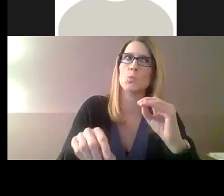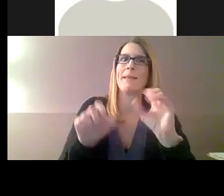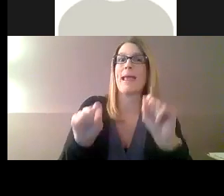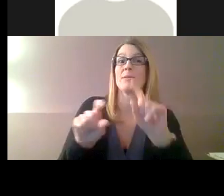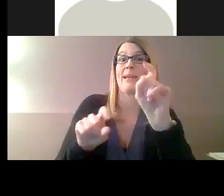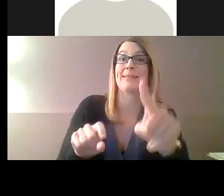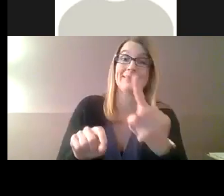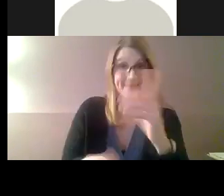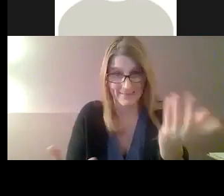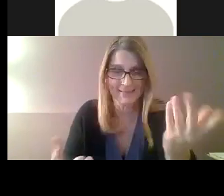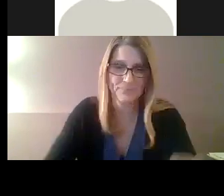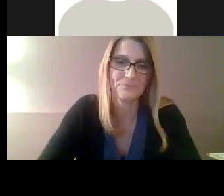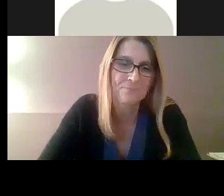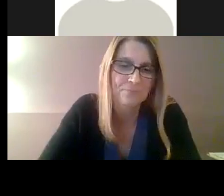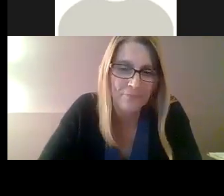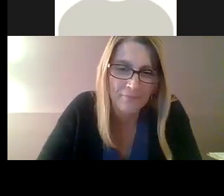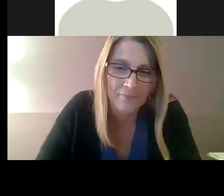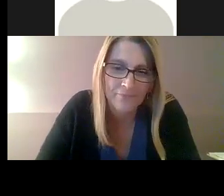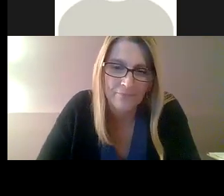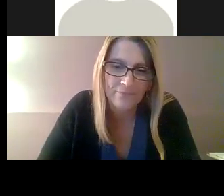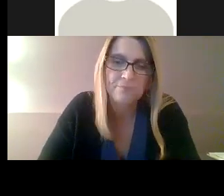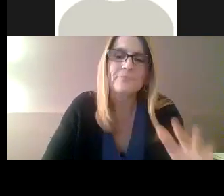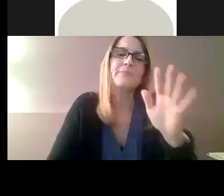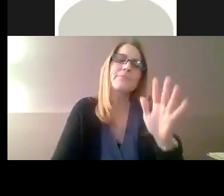allowed for those types of meetings.